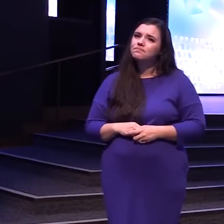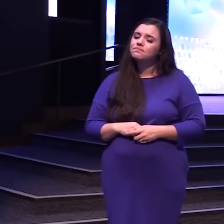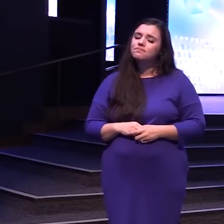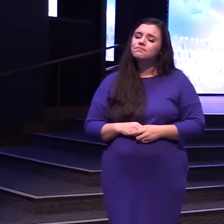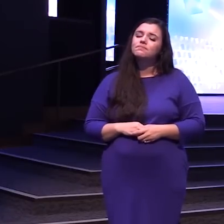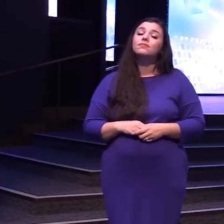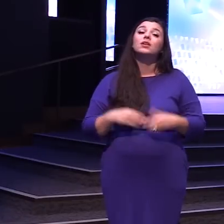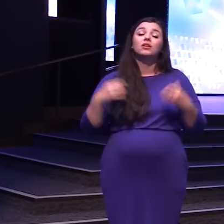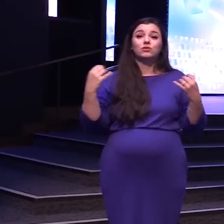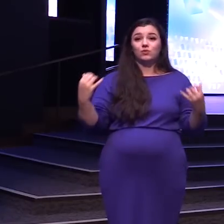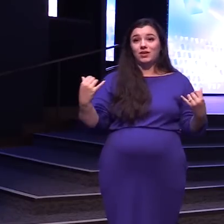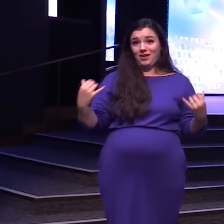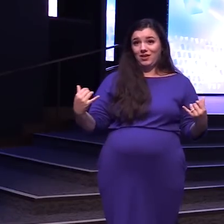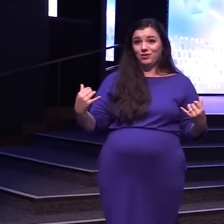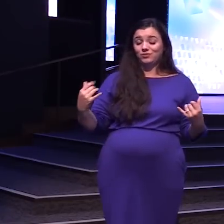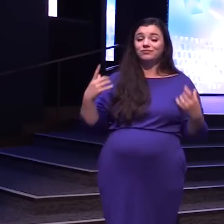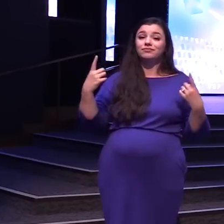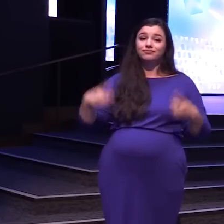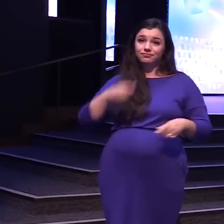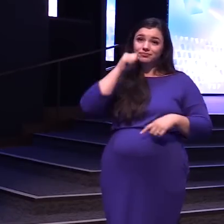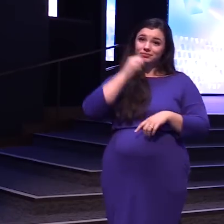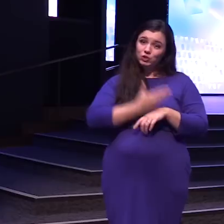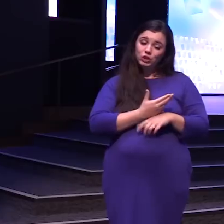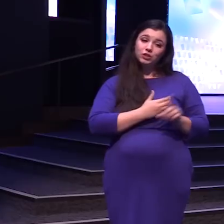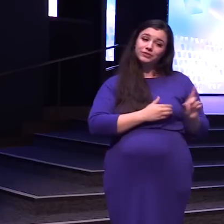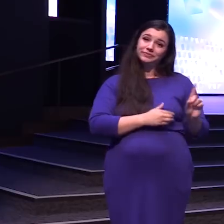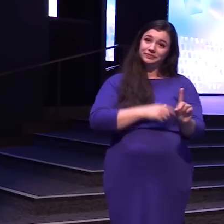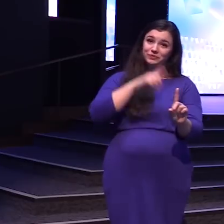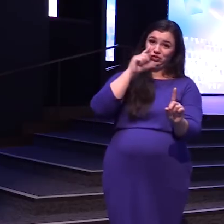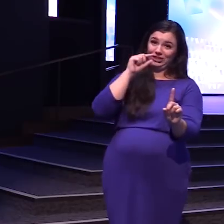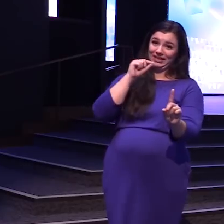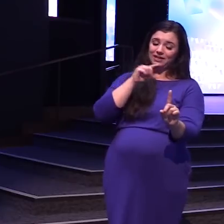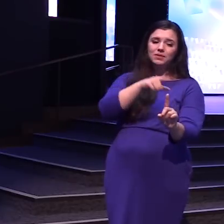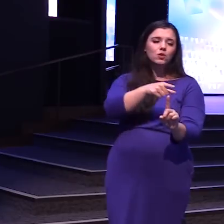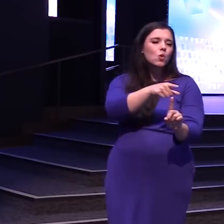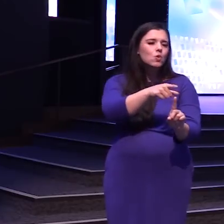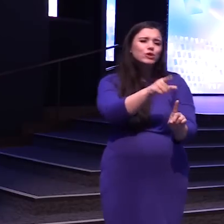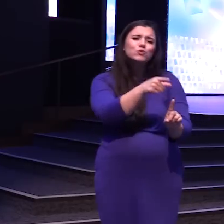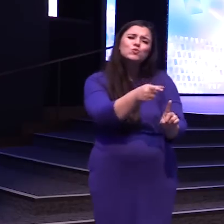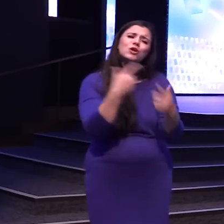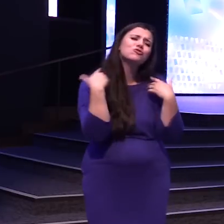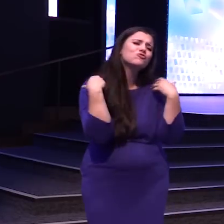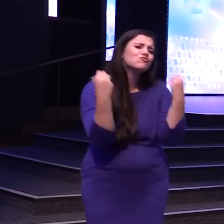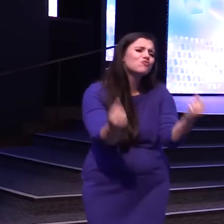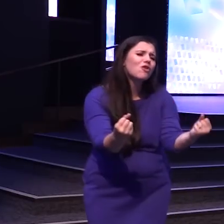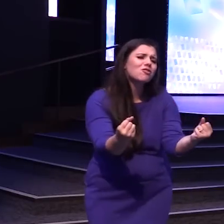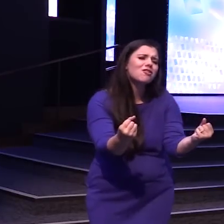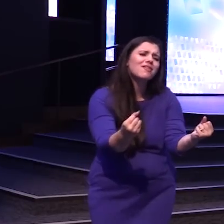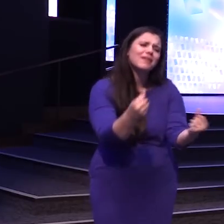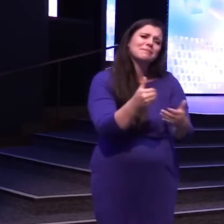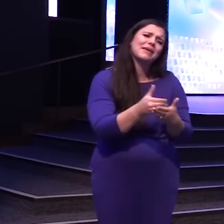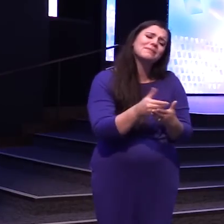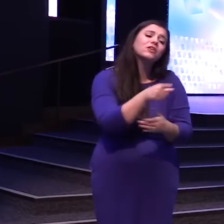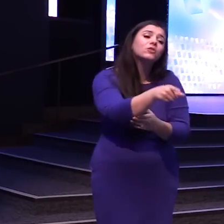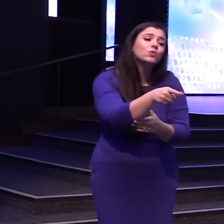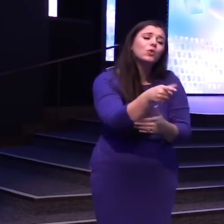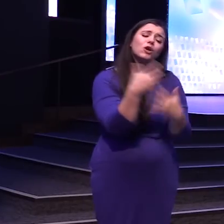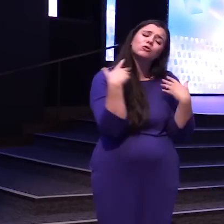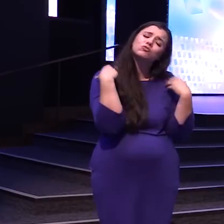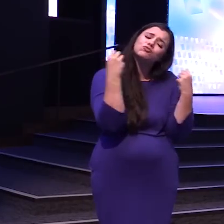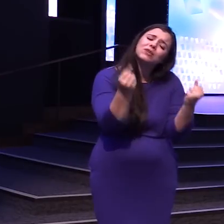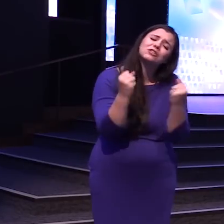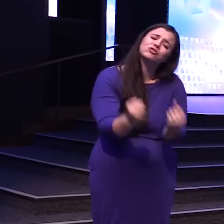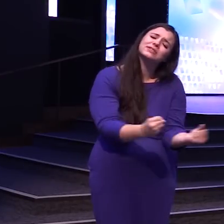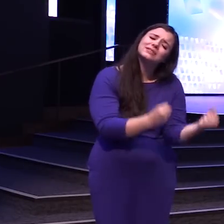So now When Bray Goes to the chickens I'm like You are strong You are courageous